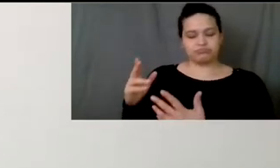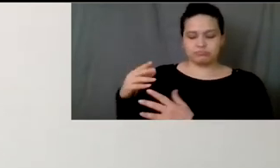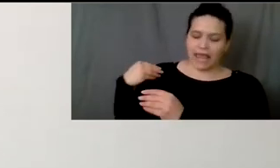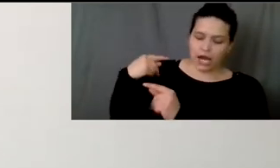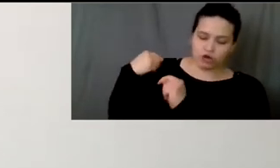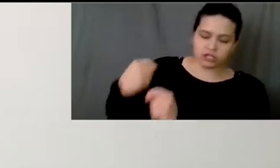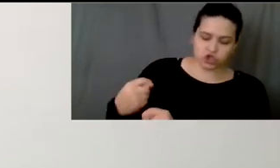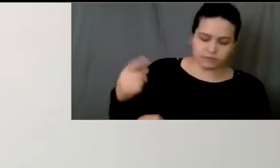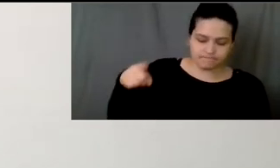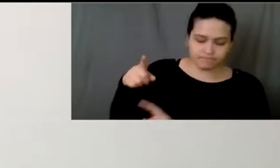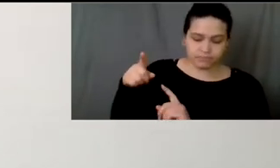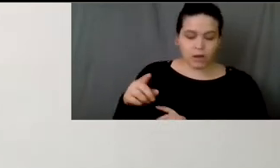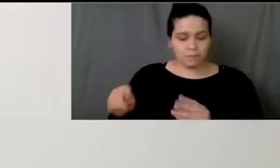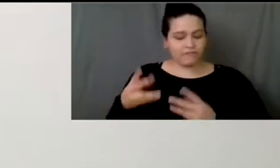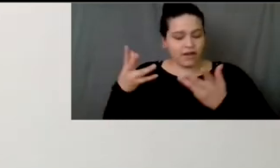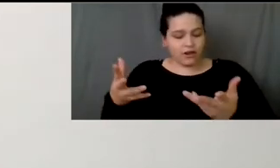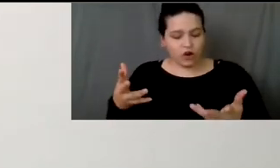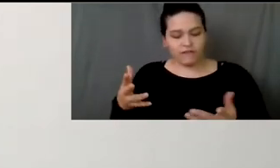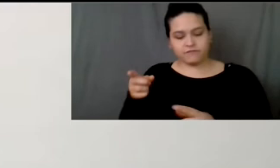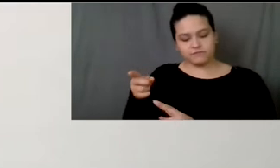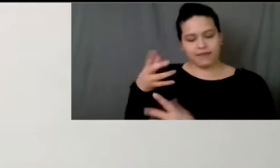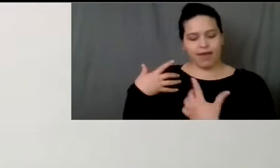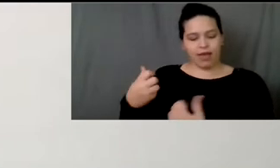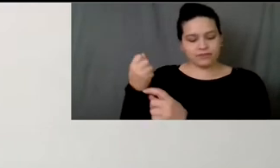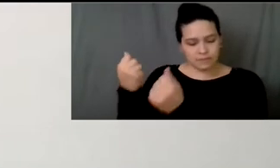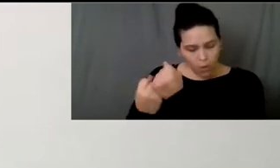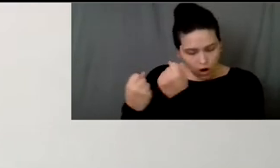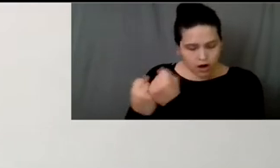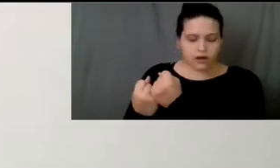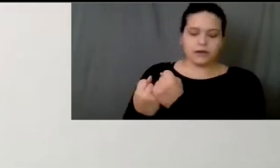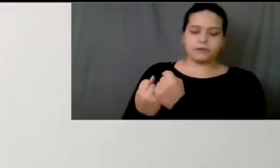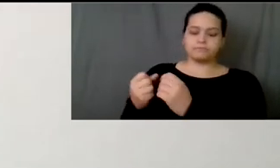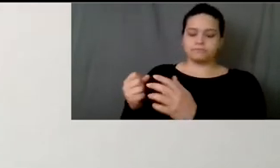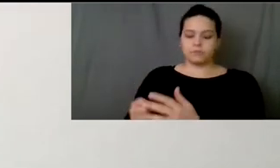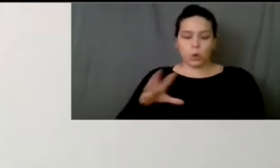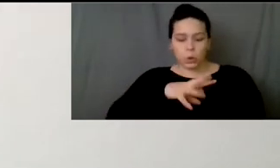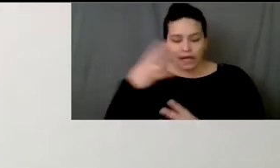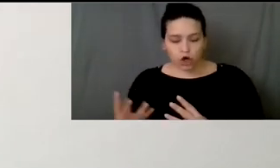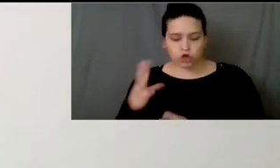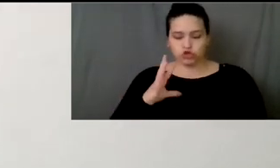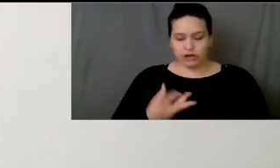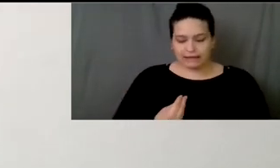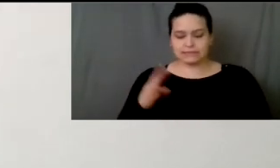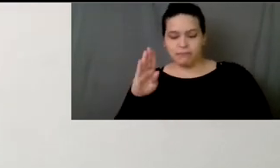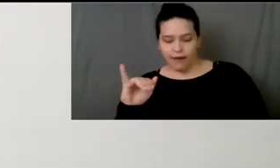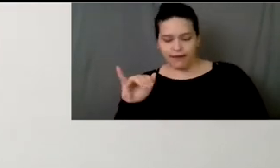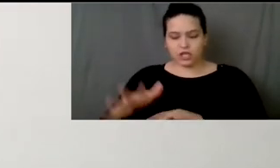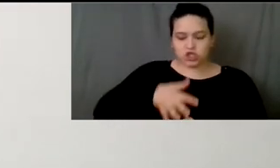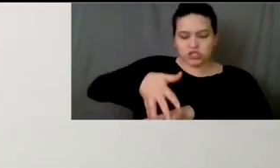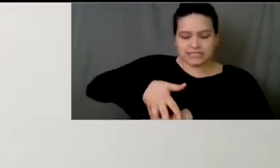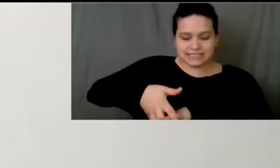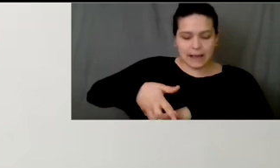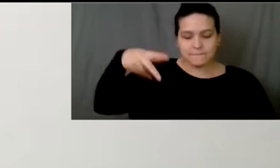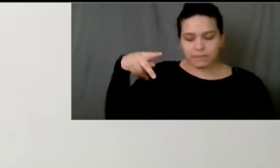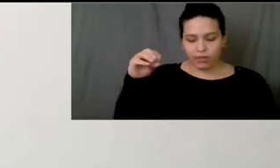to queer, trans, bisexual, indigenous people of color via social media platforms. A multidisciplinary